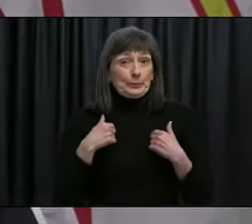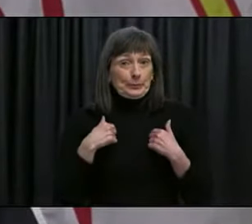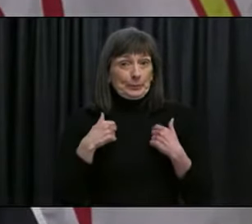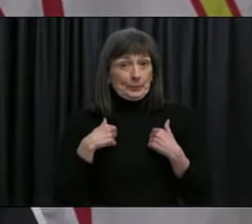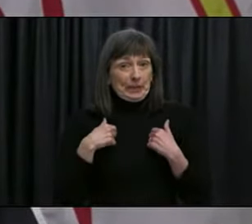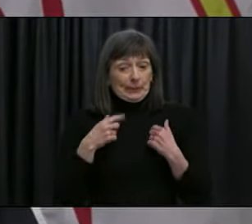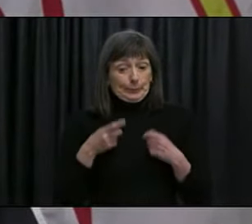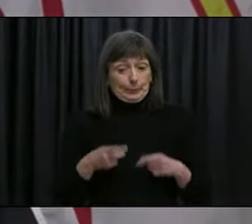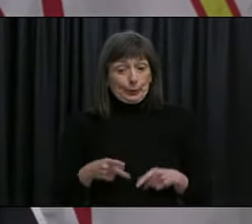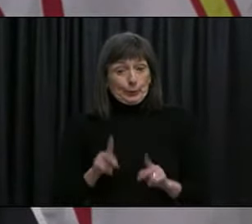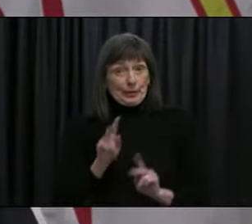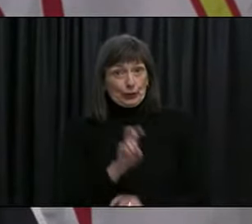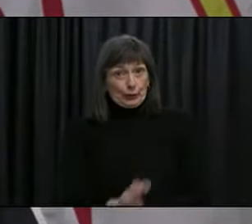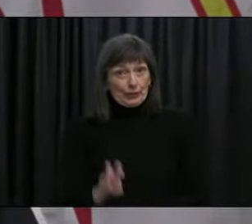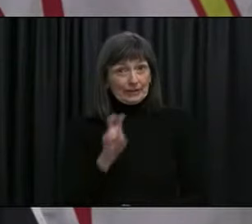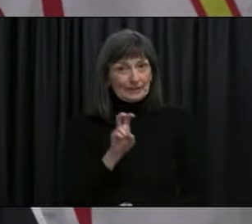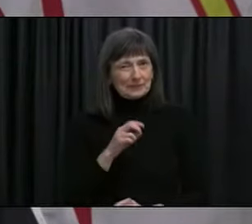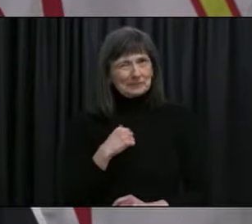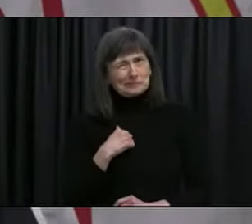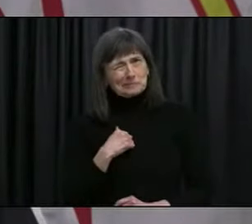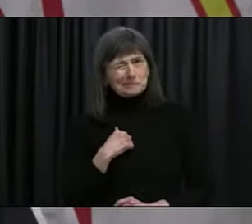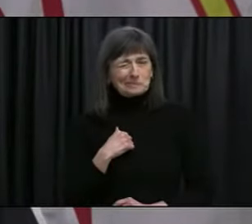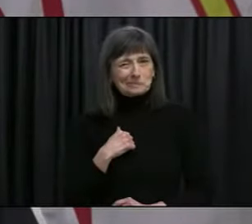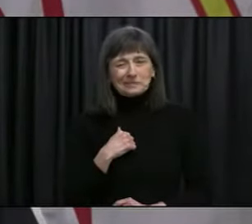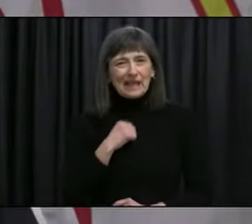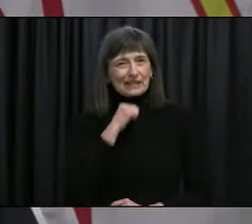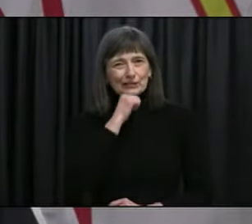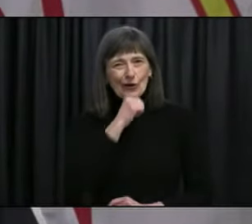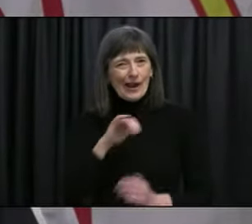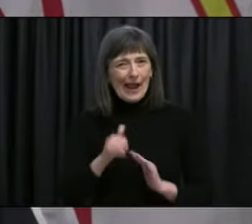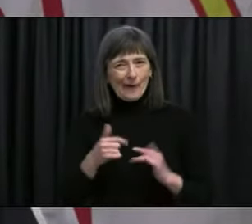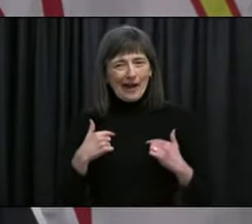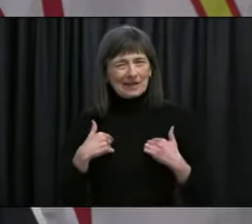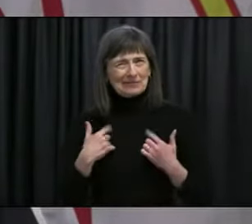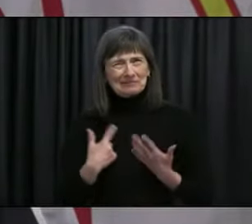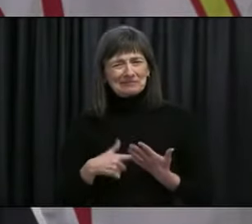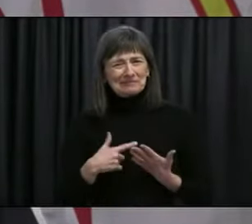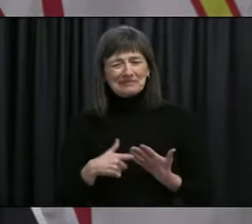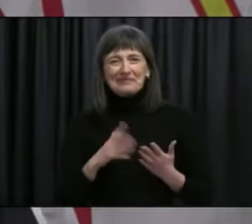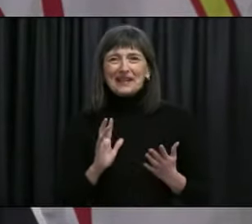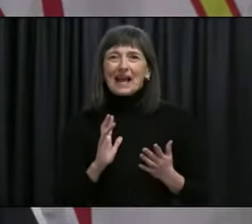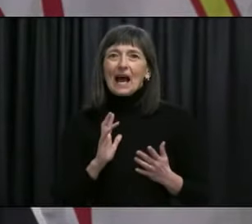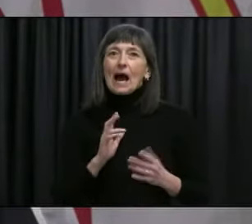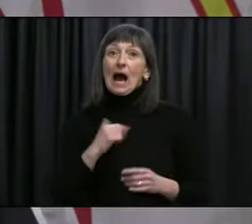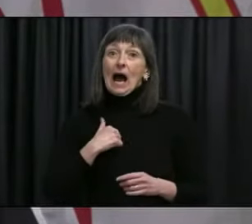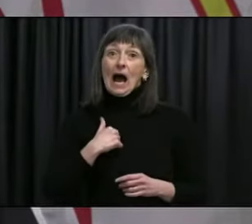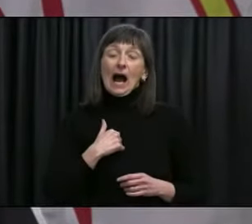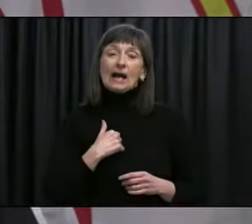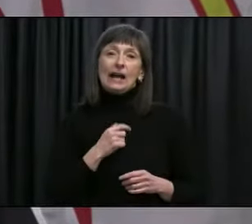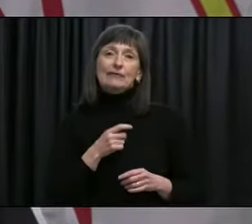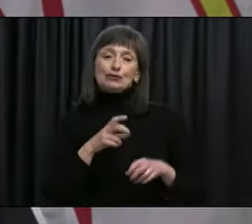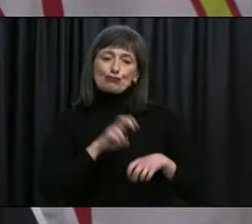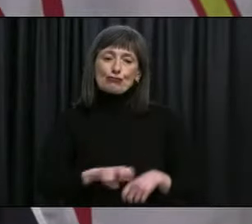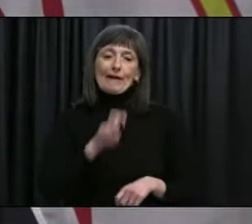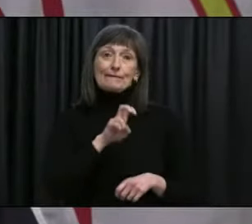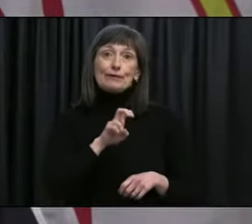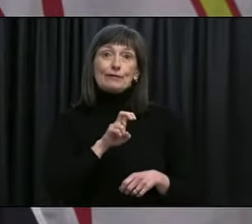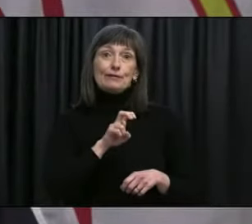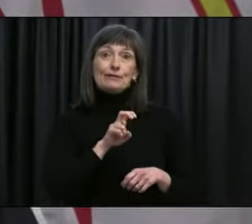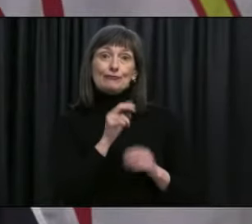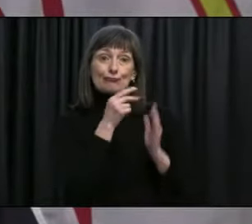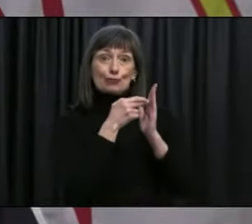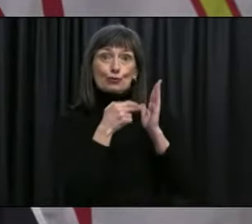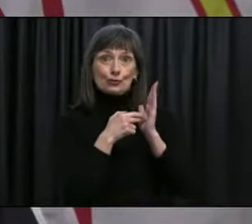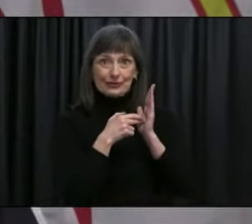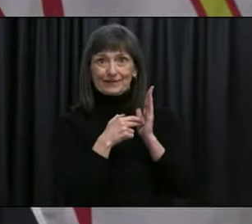necessarily what I would say is just, uh, removing travel restrictions. And then what happens after that, I guess is, is what happens. But,